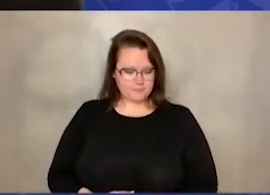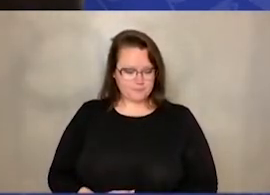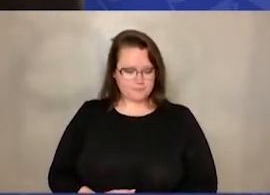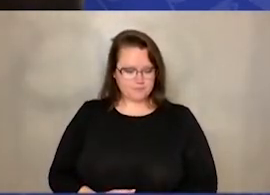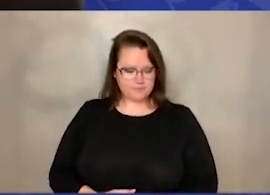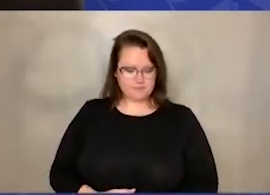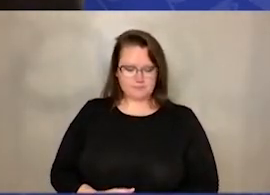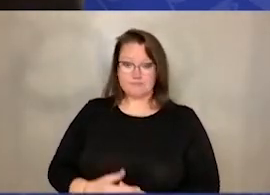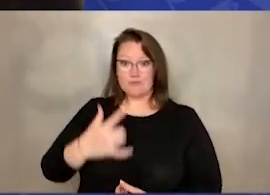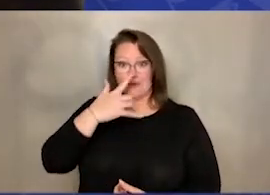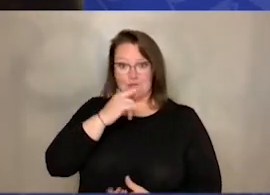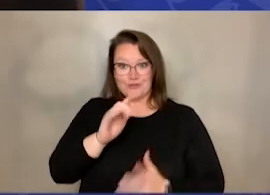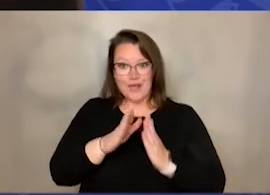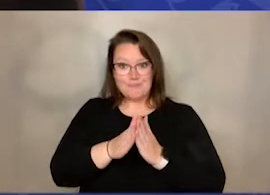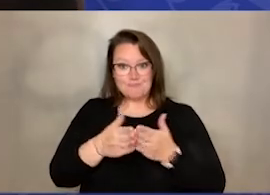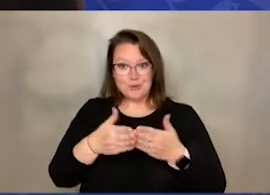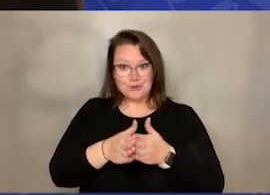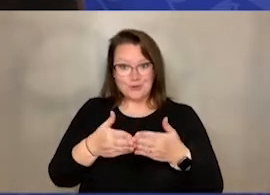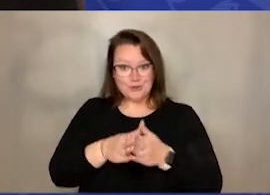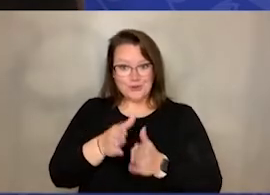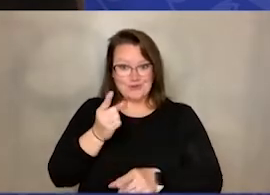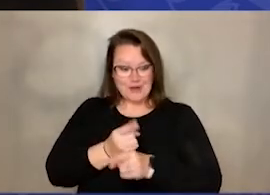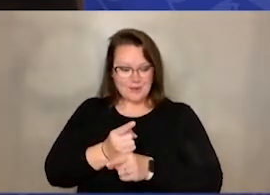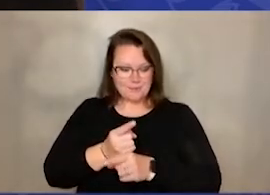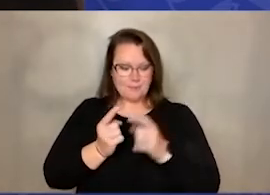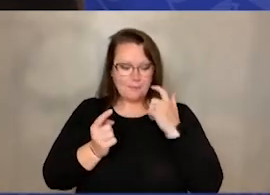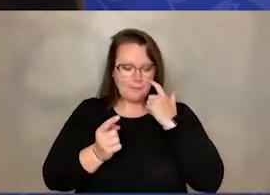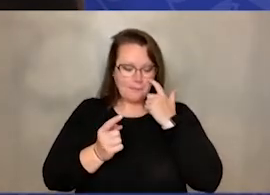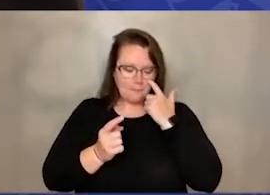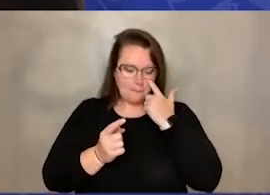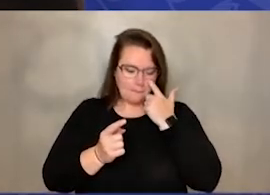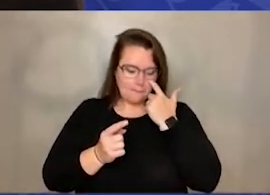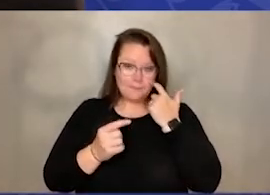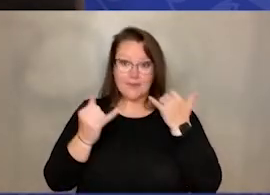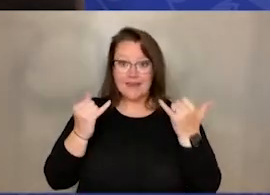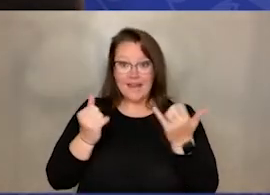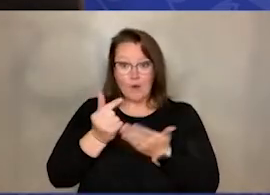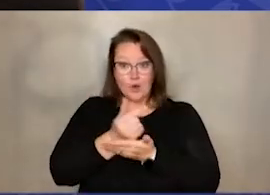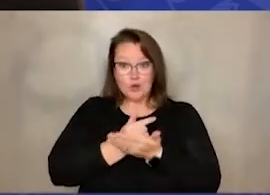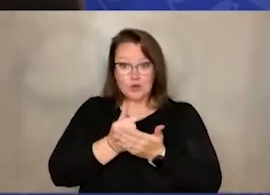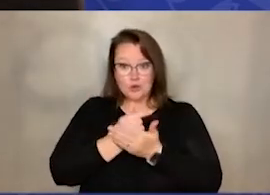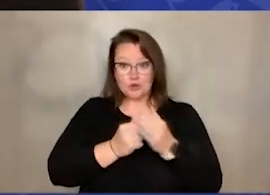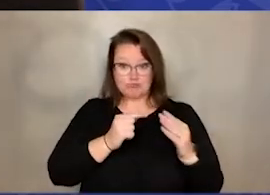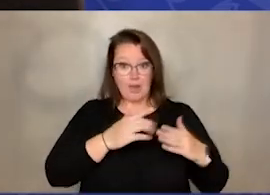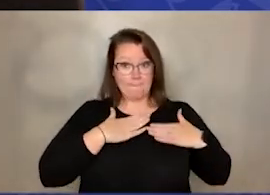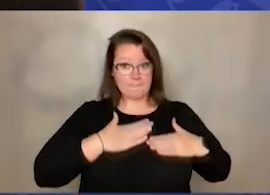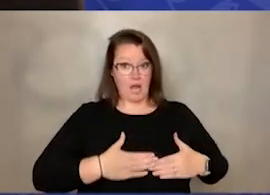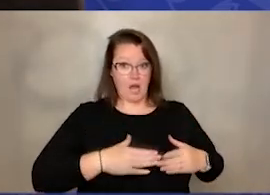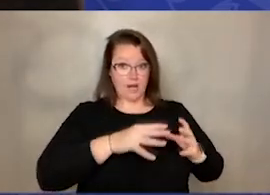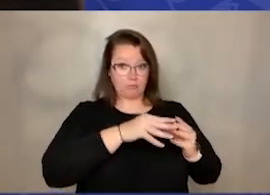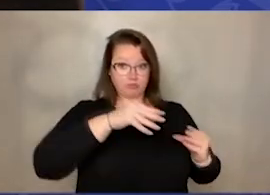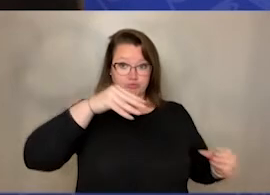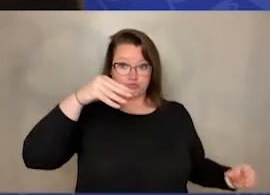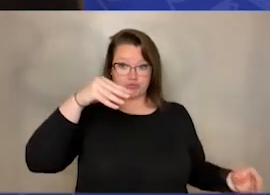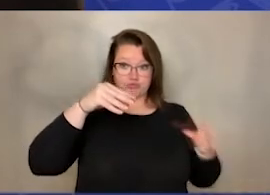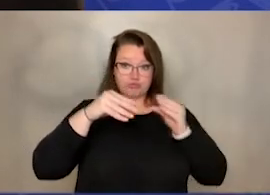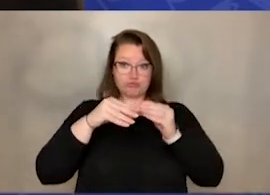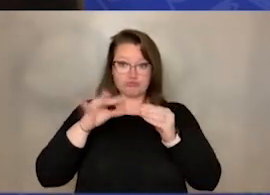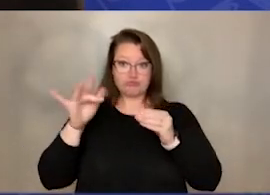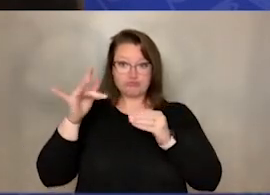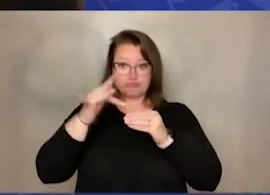Like a book. Then I will glue that onto my snake body. Dot of glue, once again.